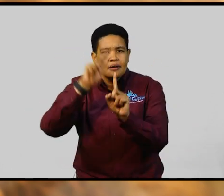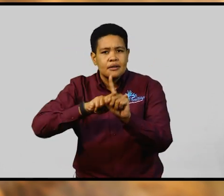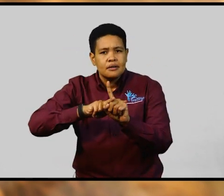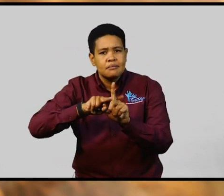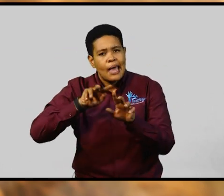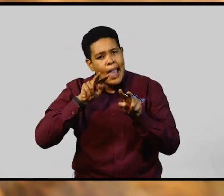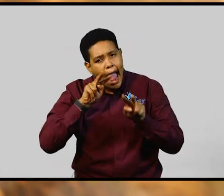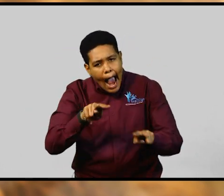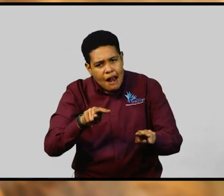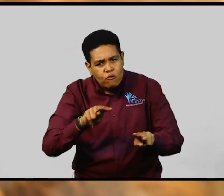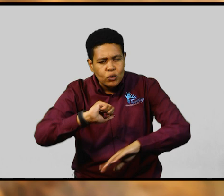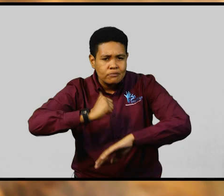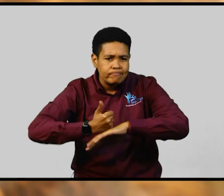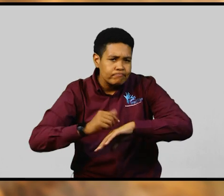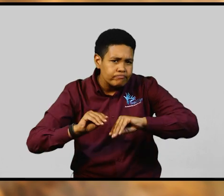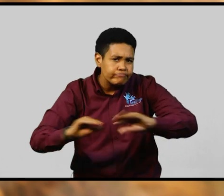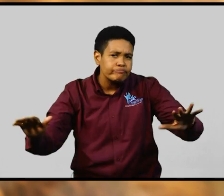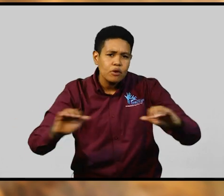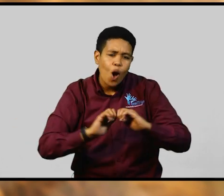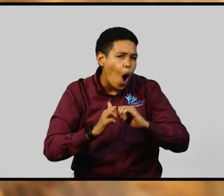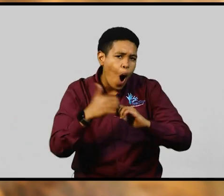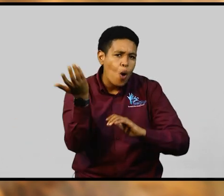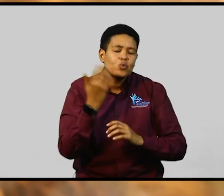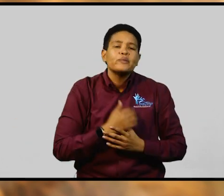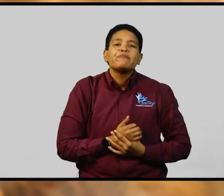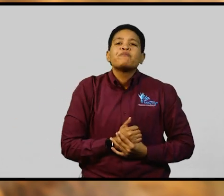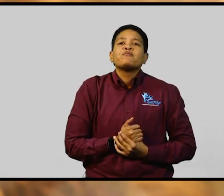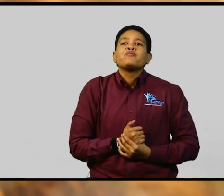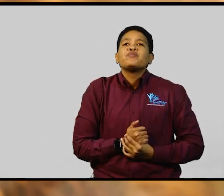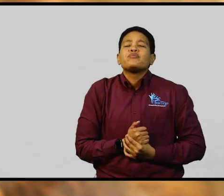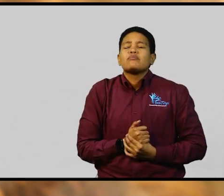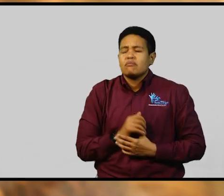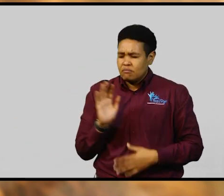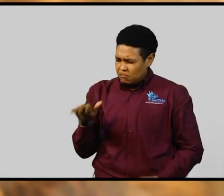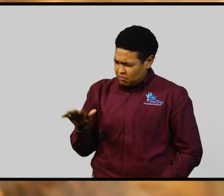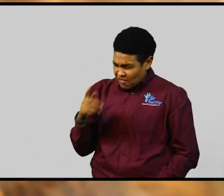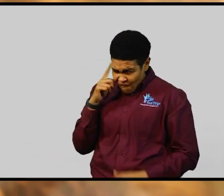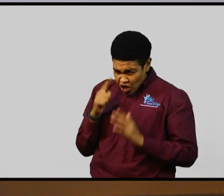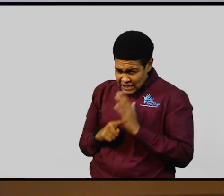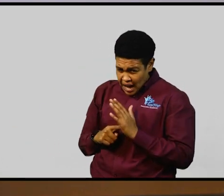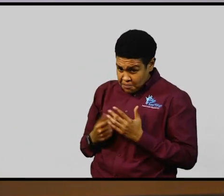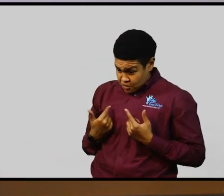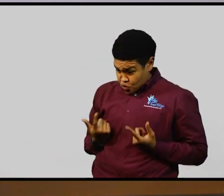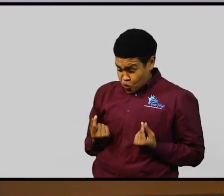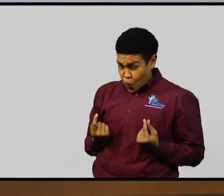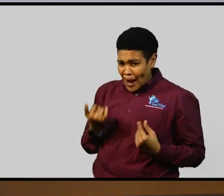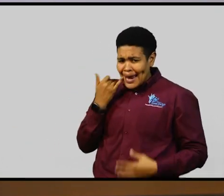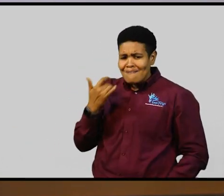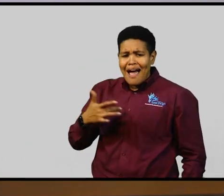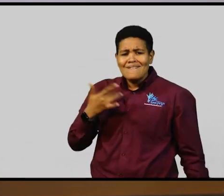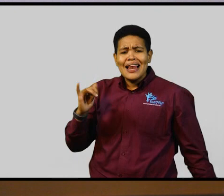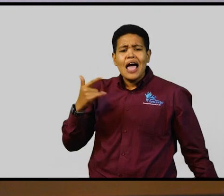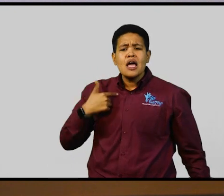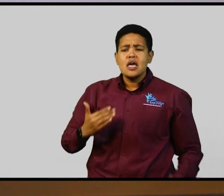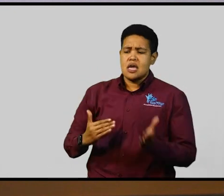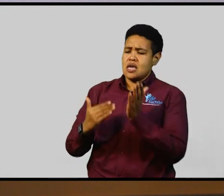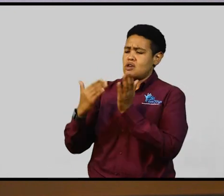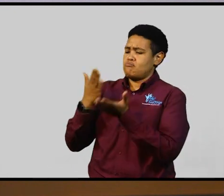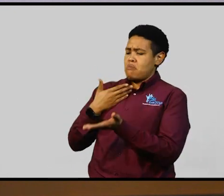or enforced. So, for instance, what do I do if I feel as if my